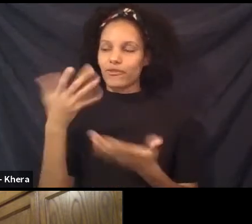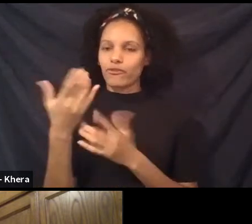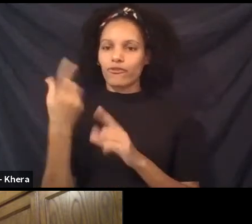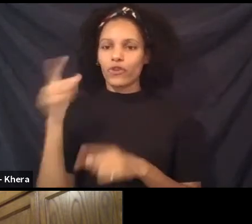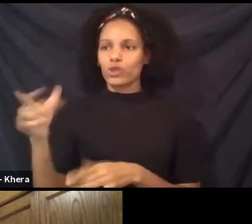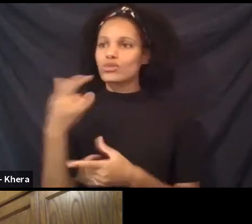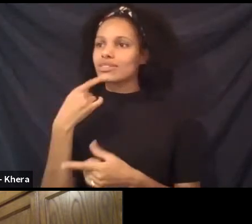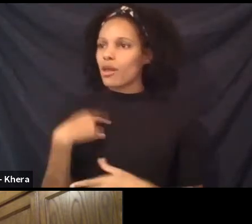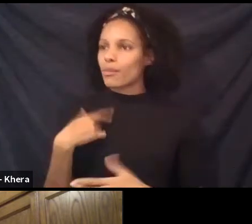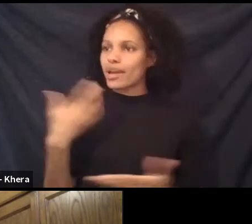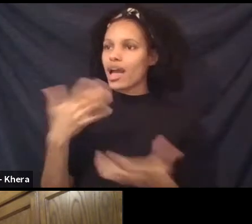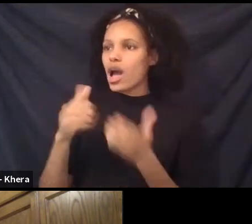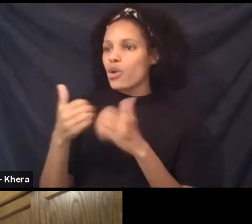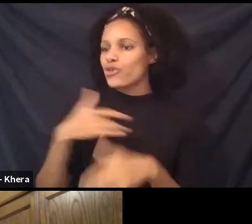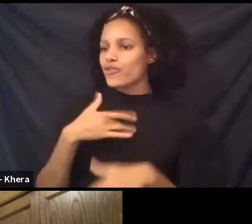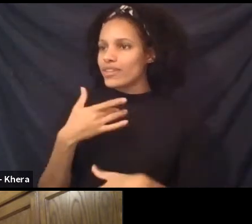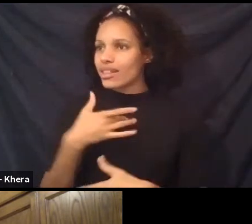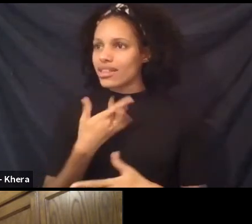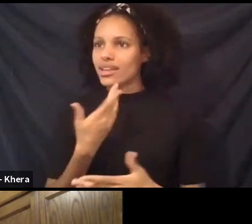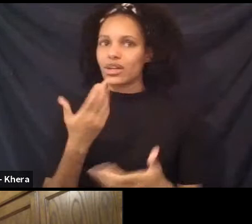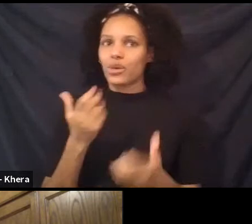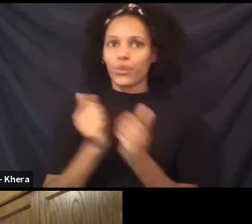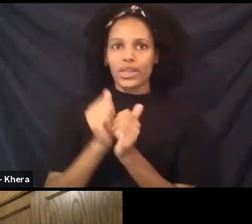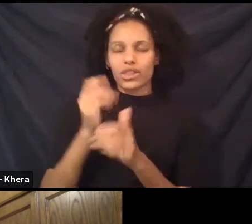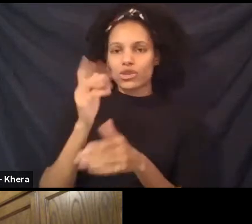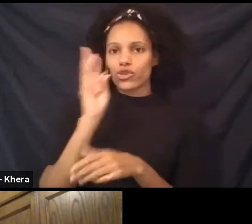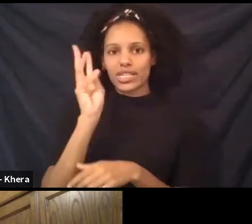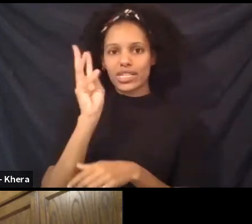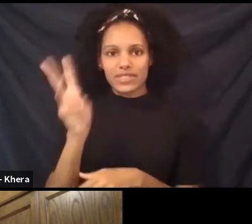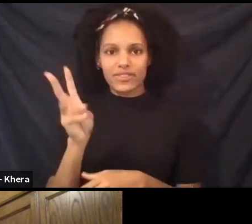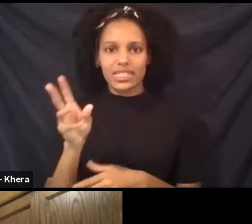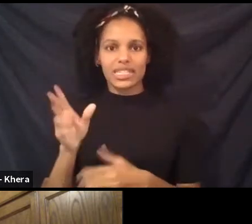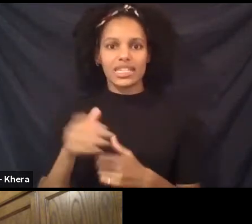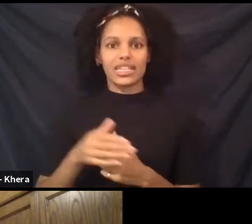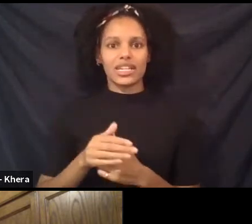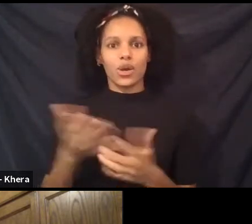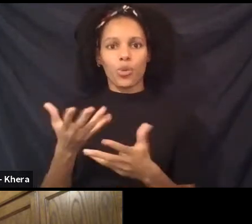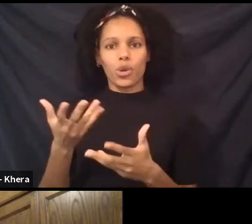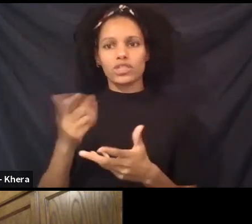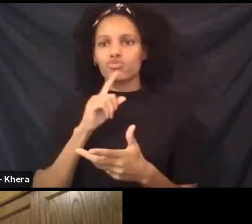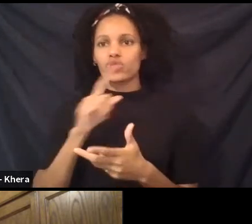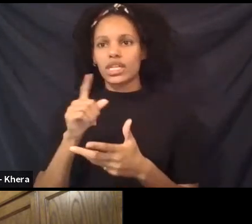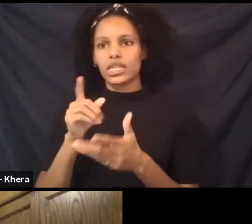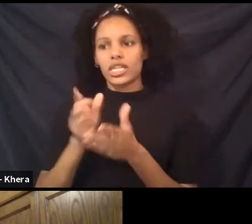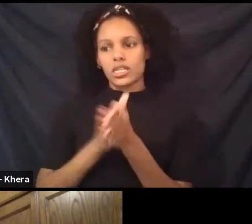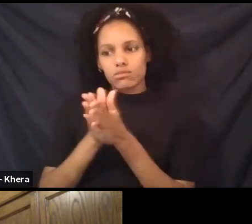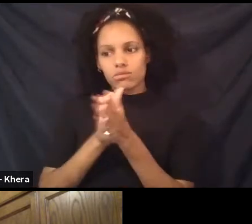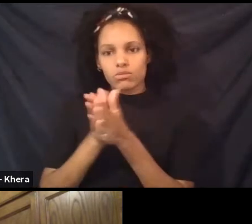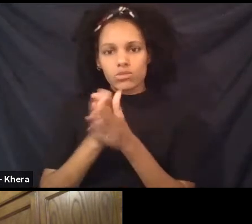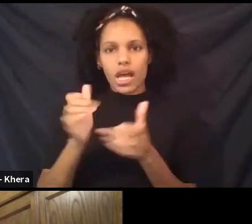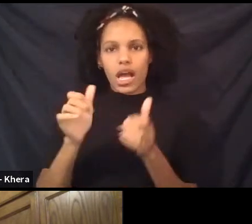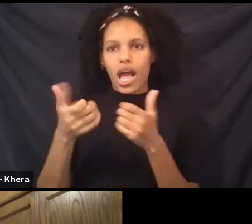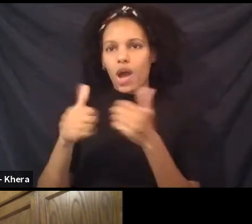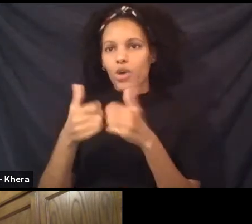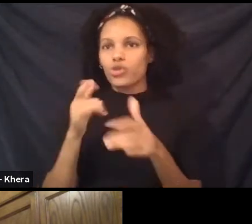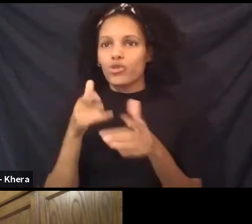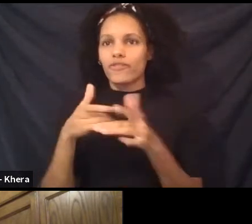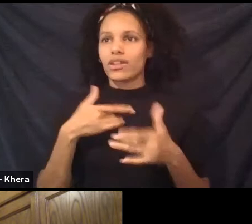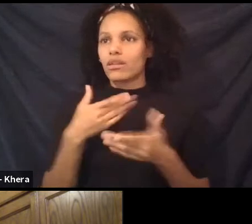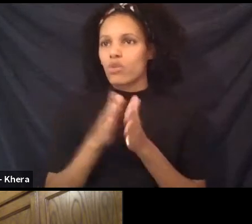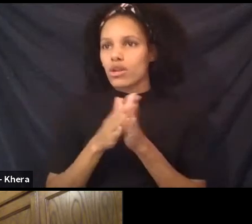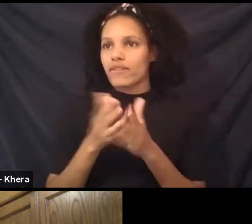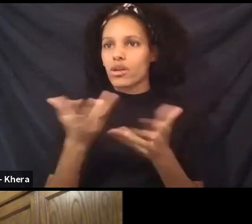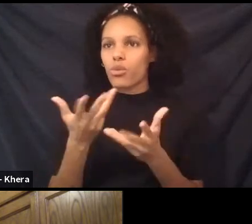feeling, um, about creativity right now? What is, what is fueling your creativity? How are you maintaining your creative